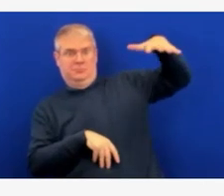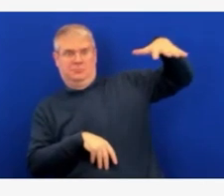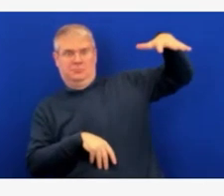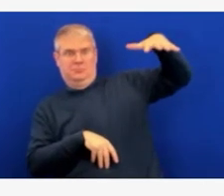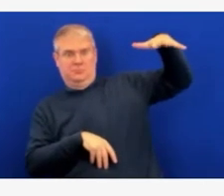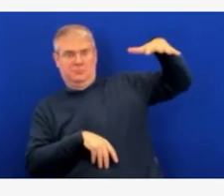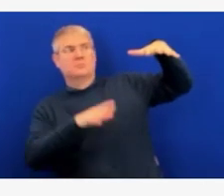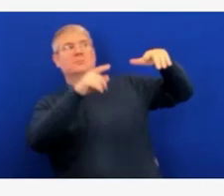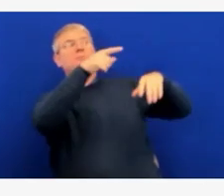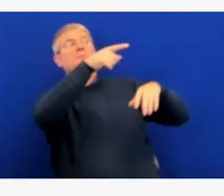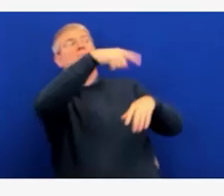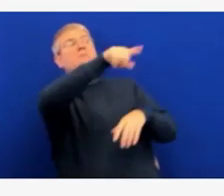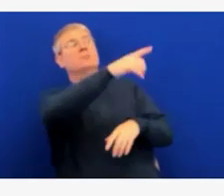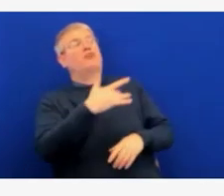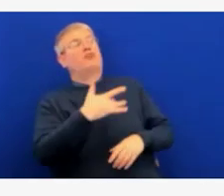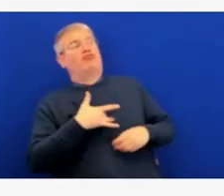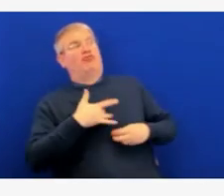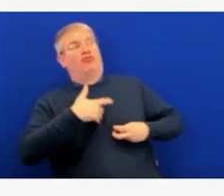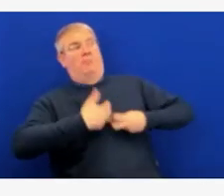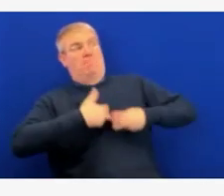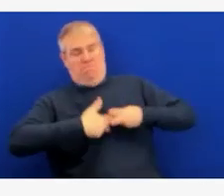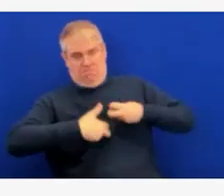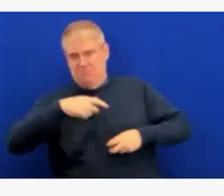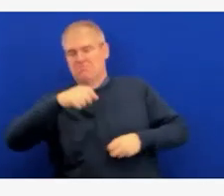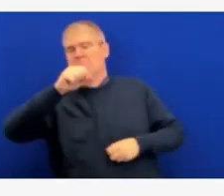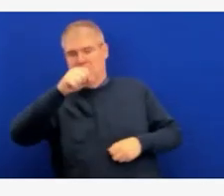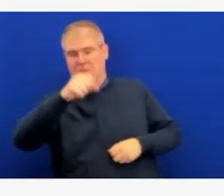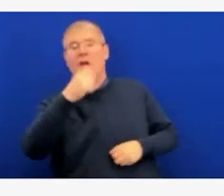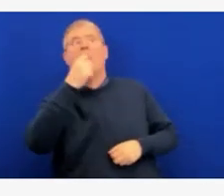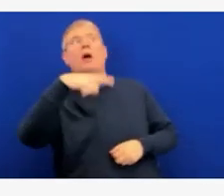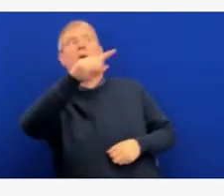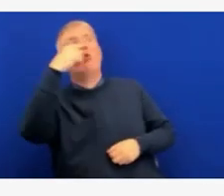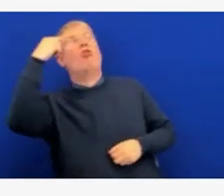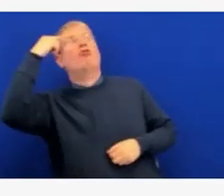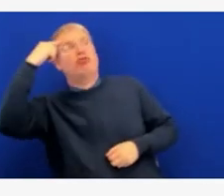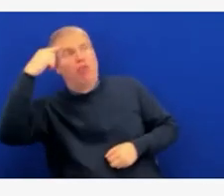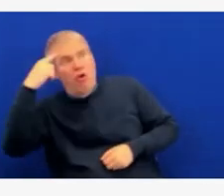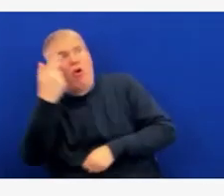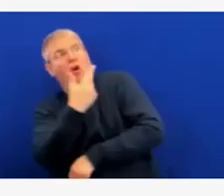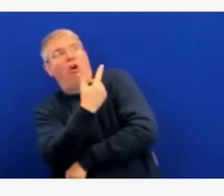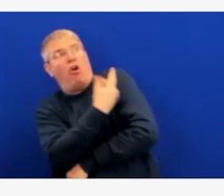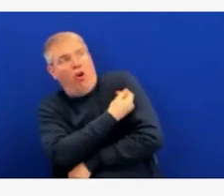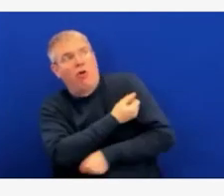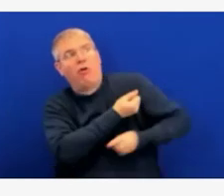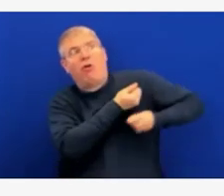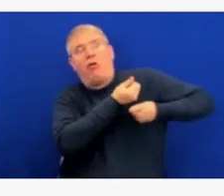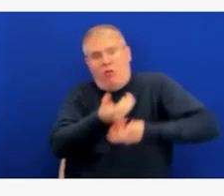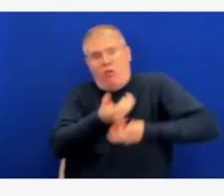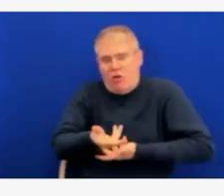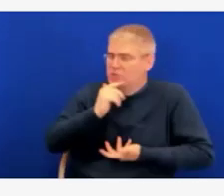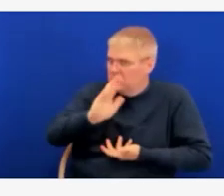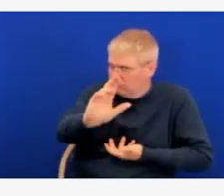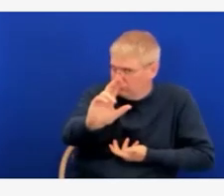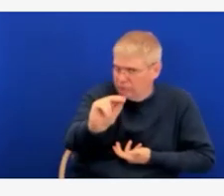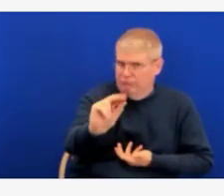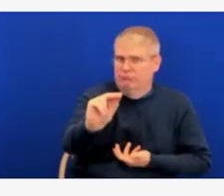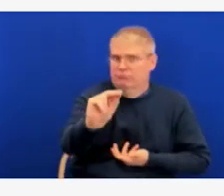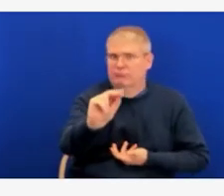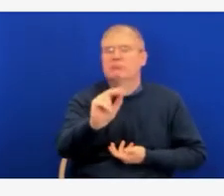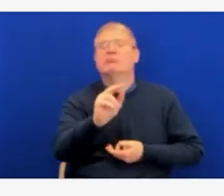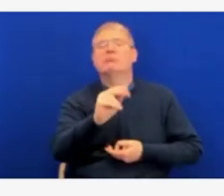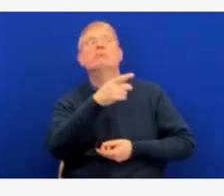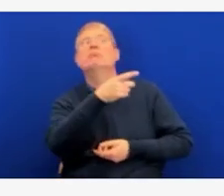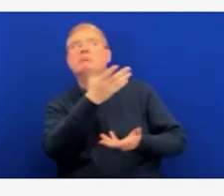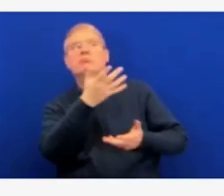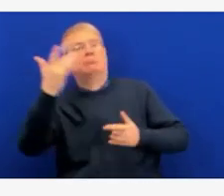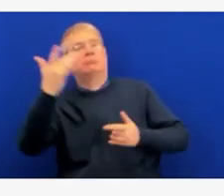So I'm excited. I'm excited about the clinical data that's coming out of the trials. And I'm really hoping that we'll be able to